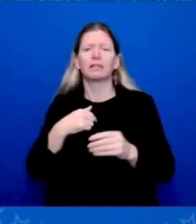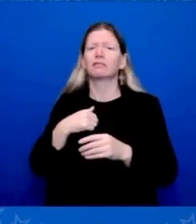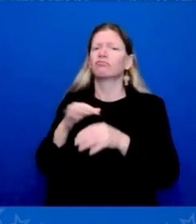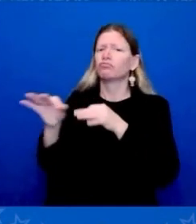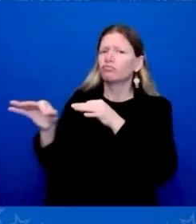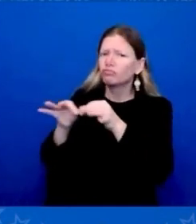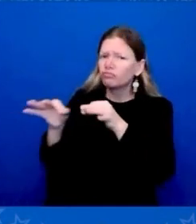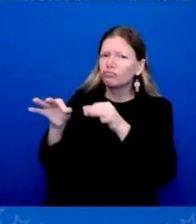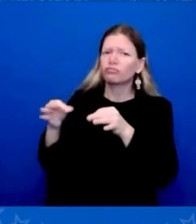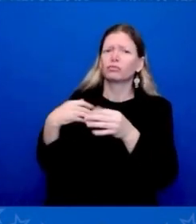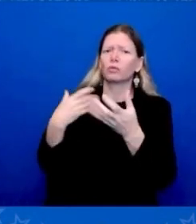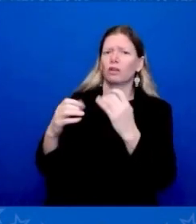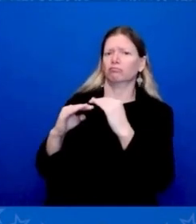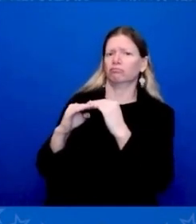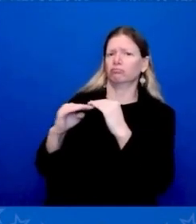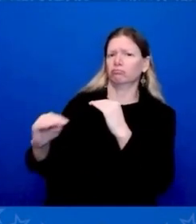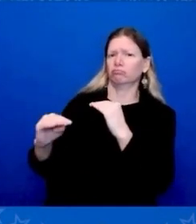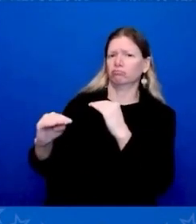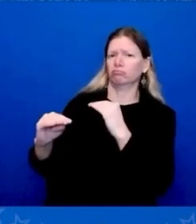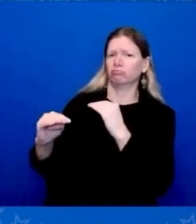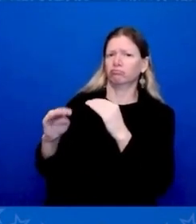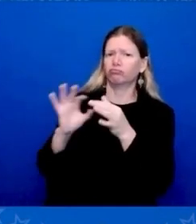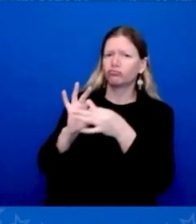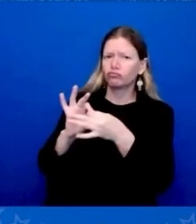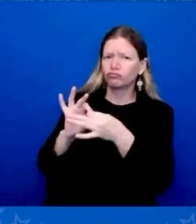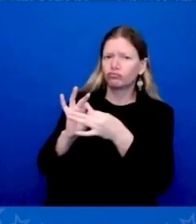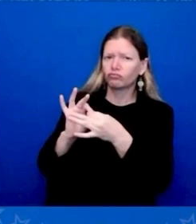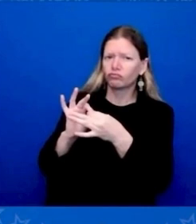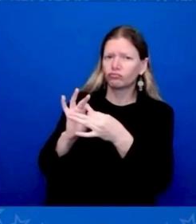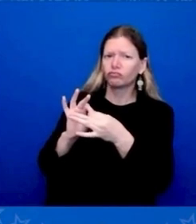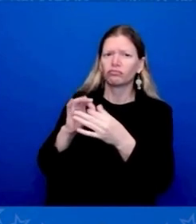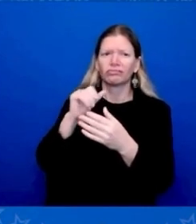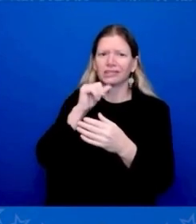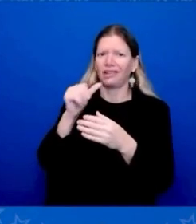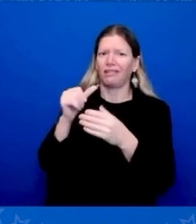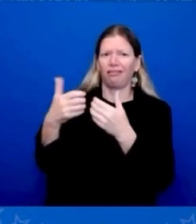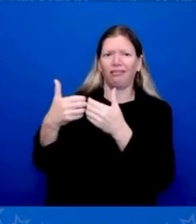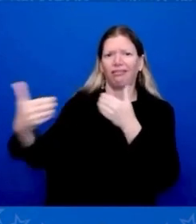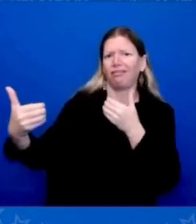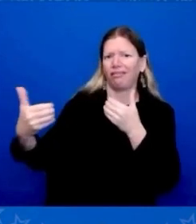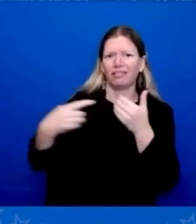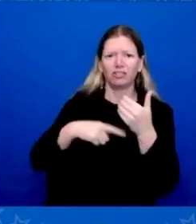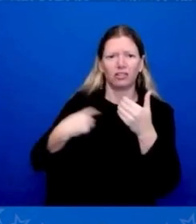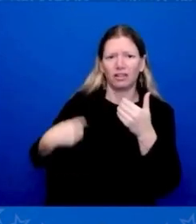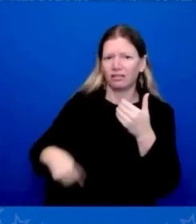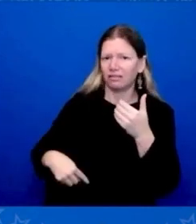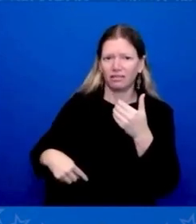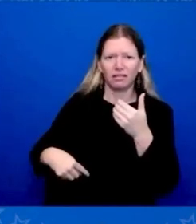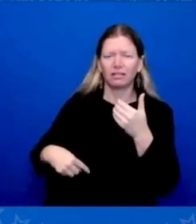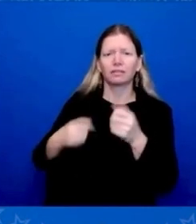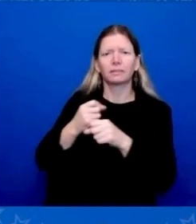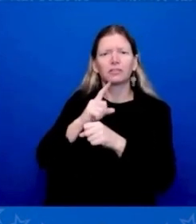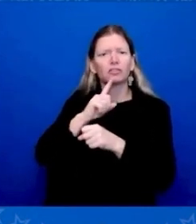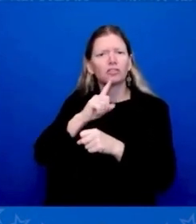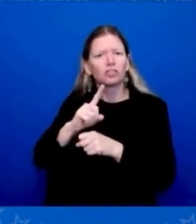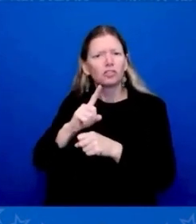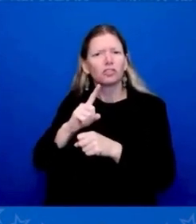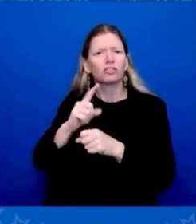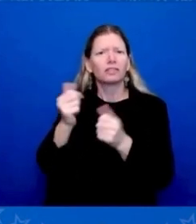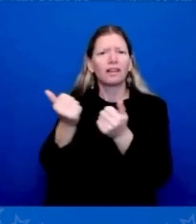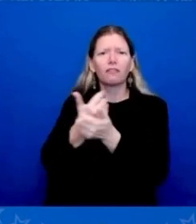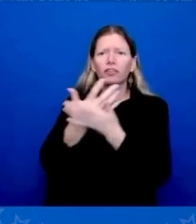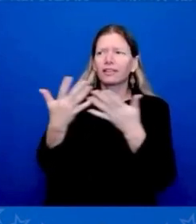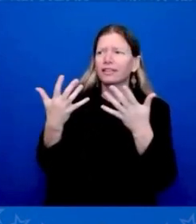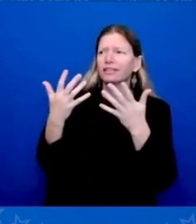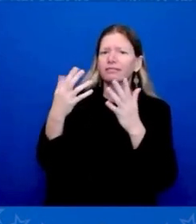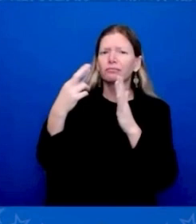making sure the rules of the road, everything from airspace and space in the ocean, as the international rules of the road are